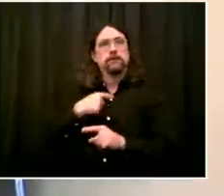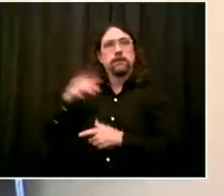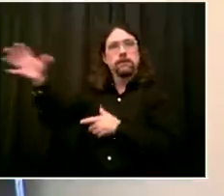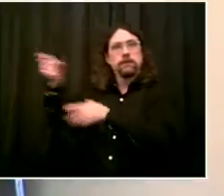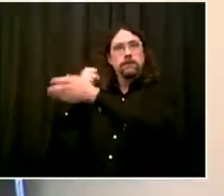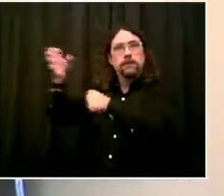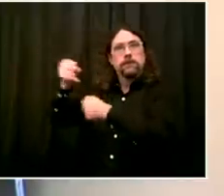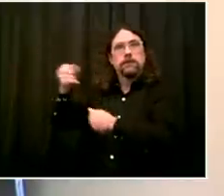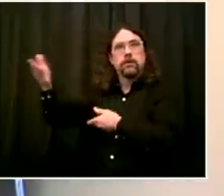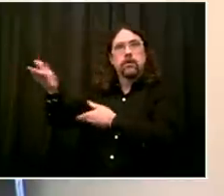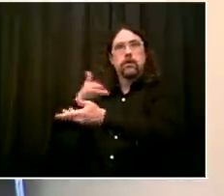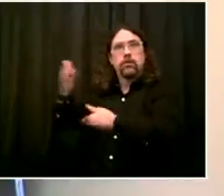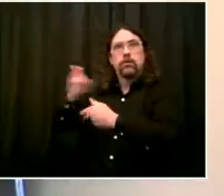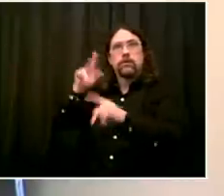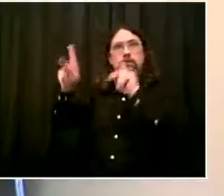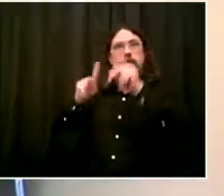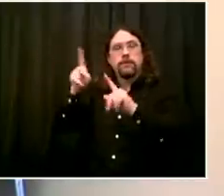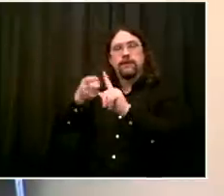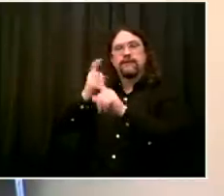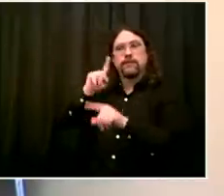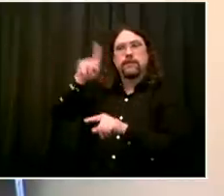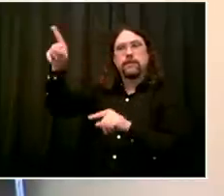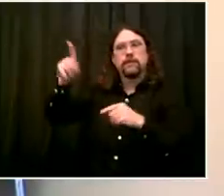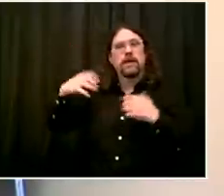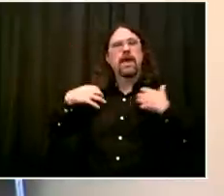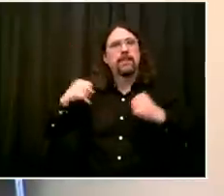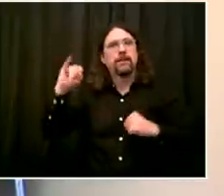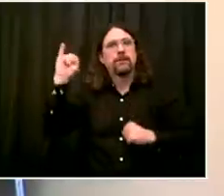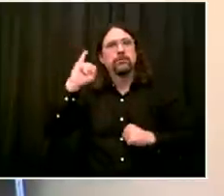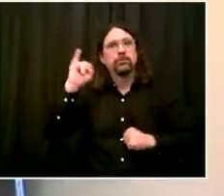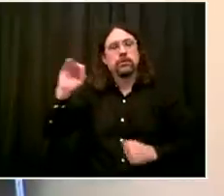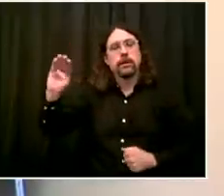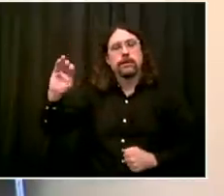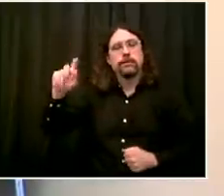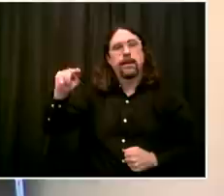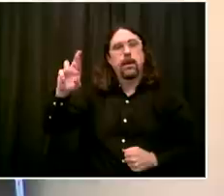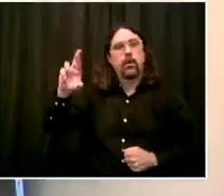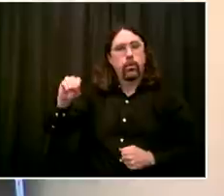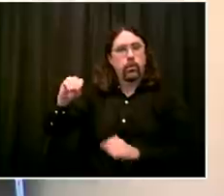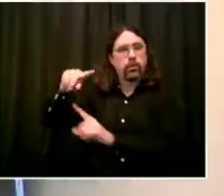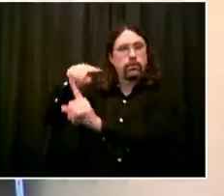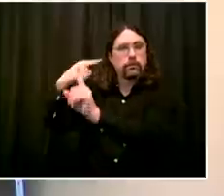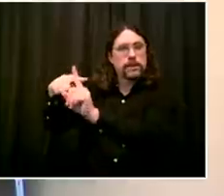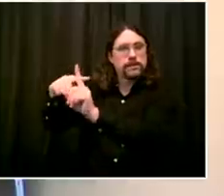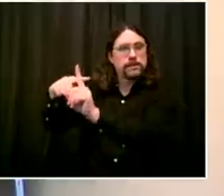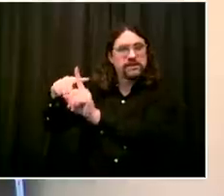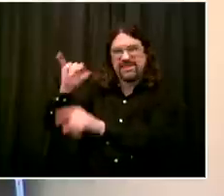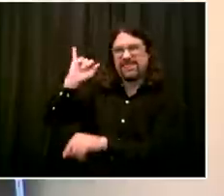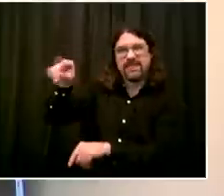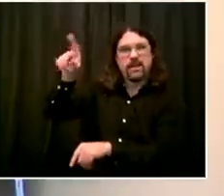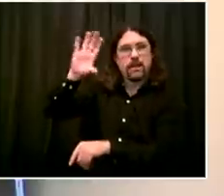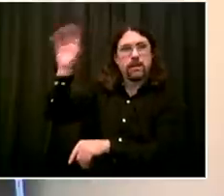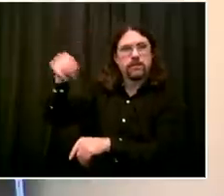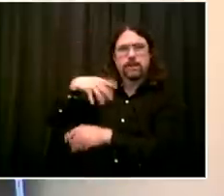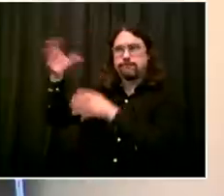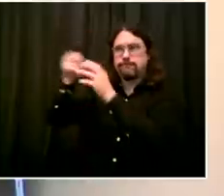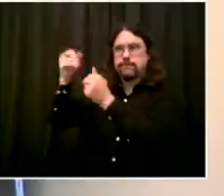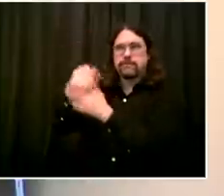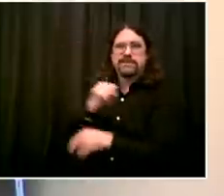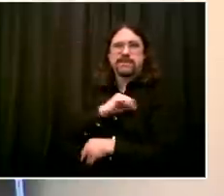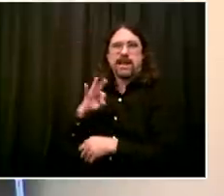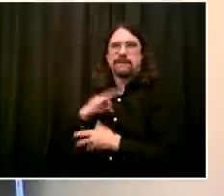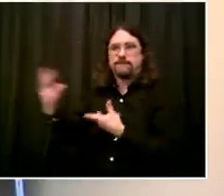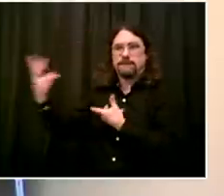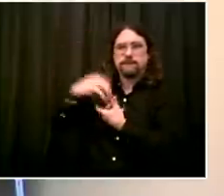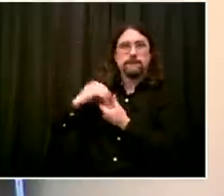said, it's an unprecedented situation. We've worked with Catherine Garcia's staff to make food immediately available to people.